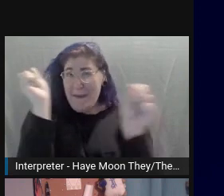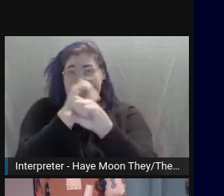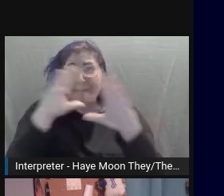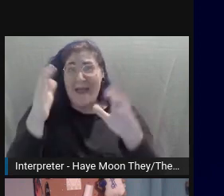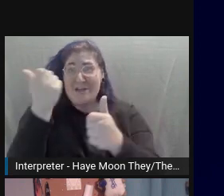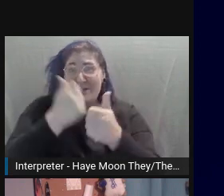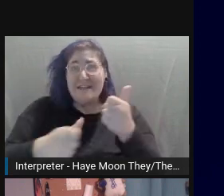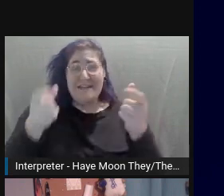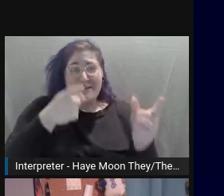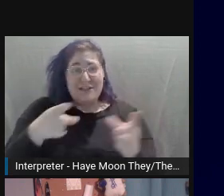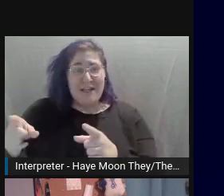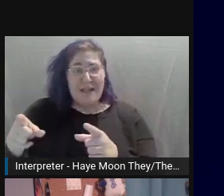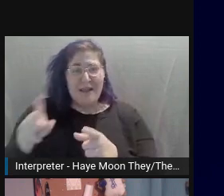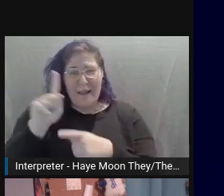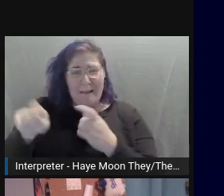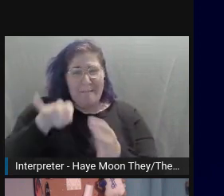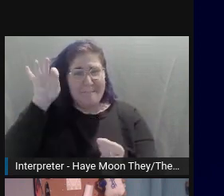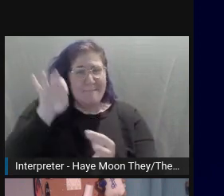Sorry, I got lost.